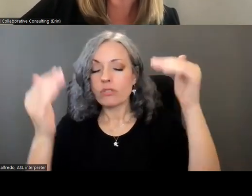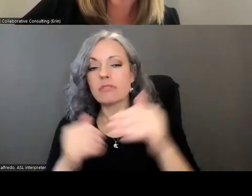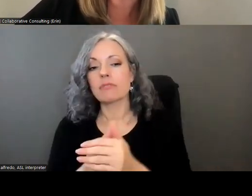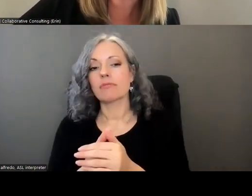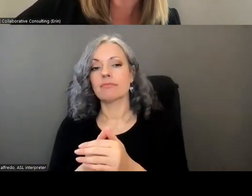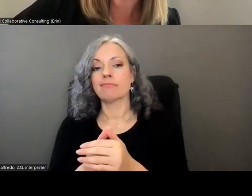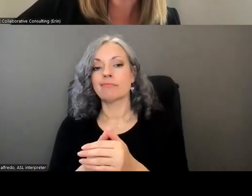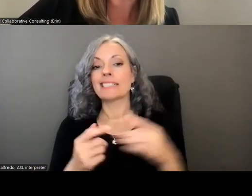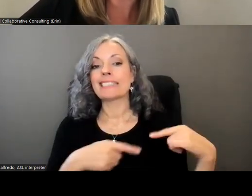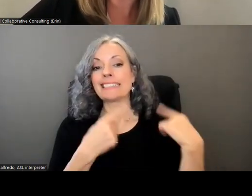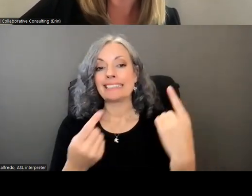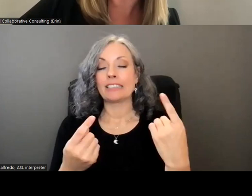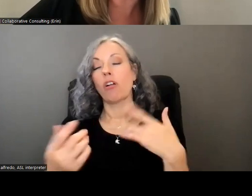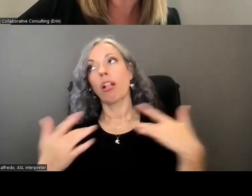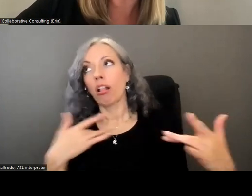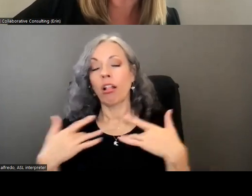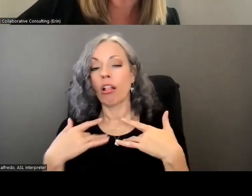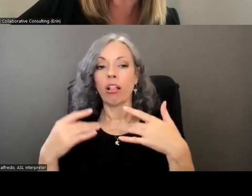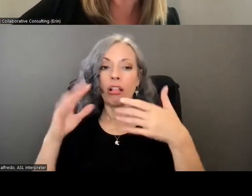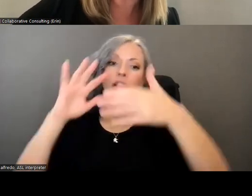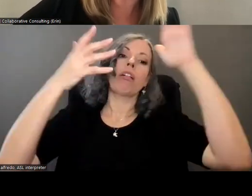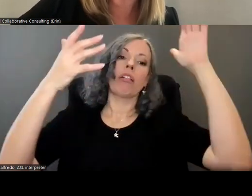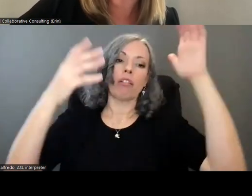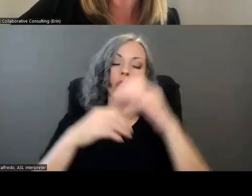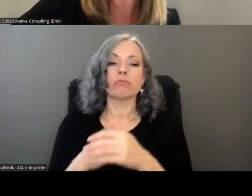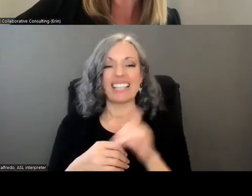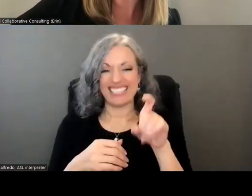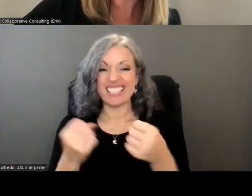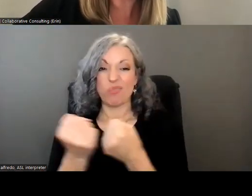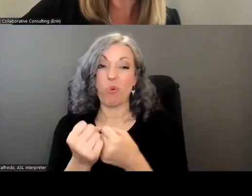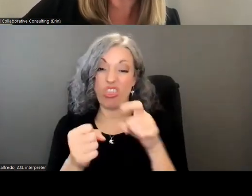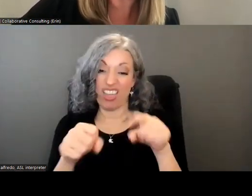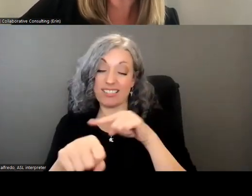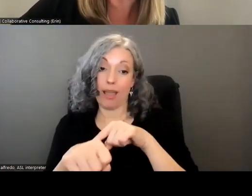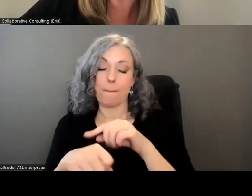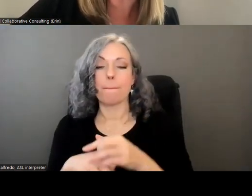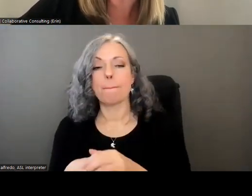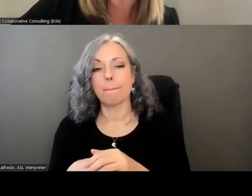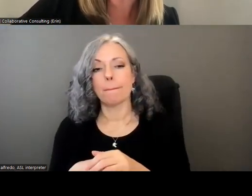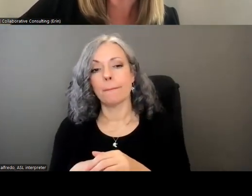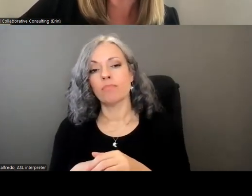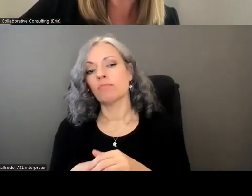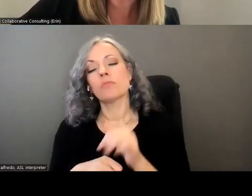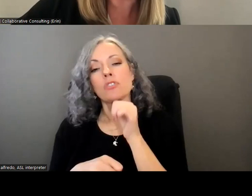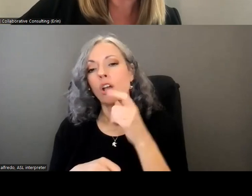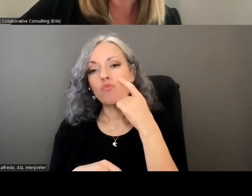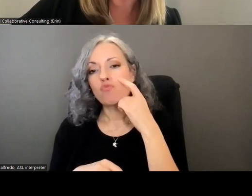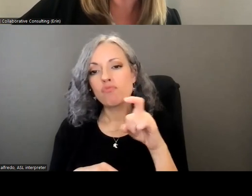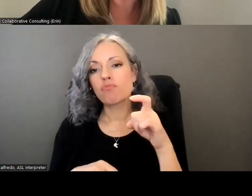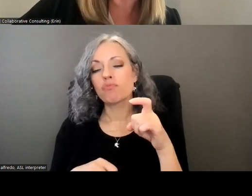until a person is in crisis and needing the support at that time there isn't a widely recognized brand